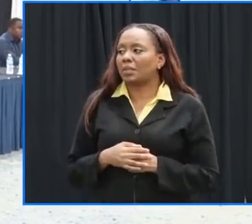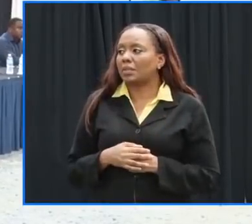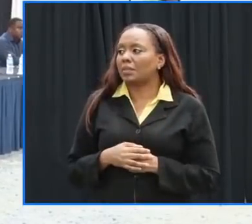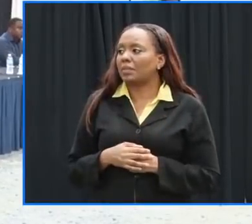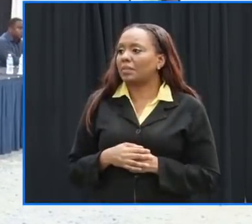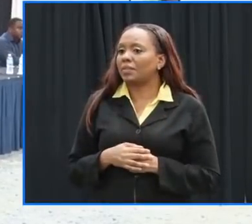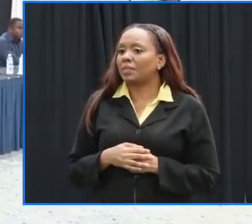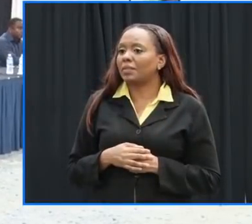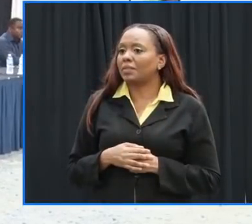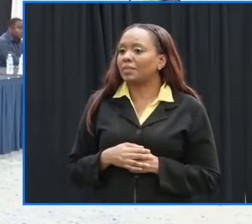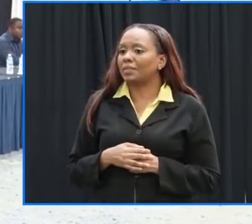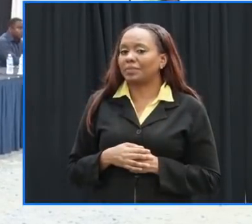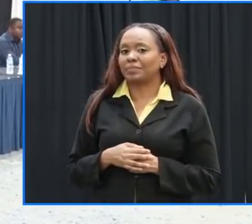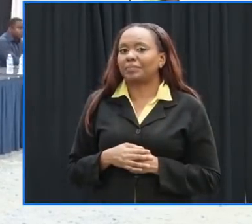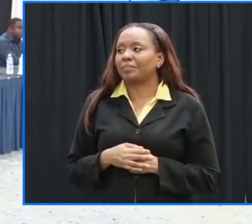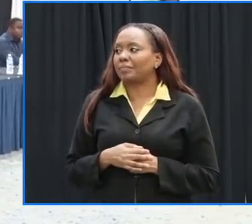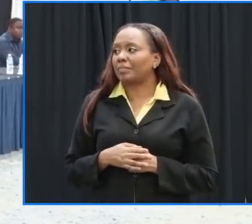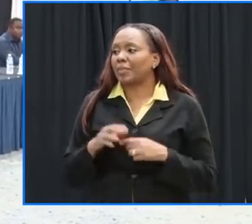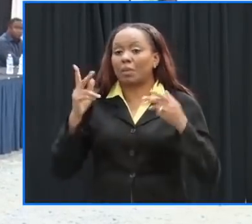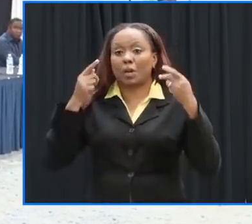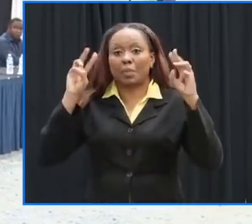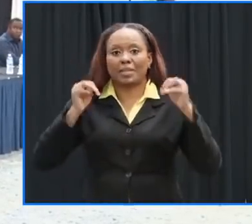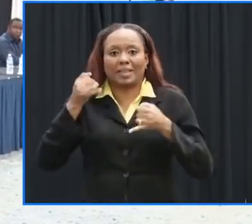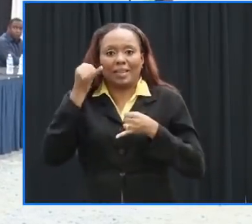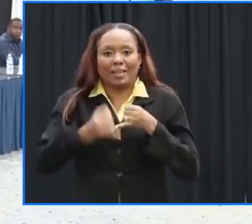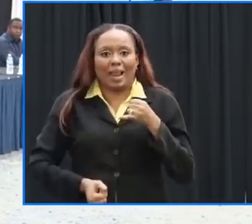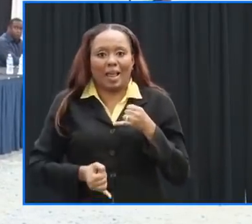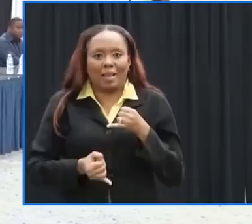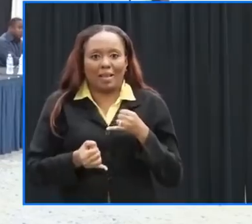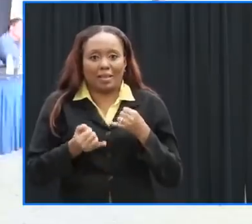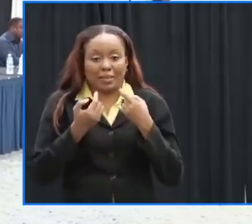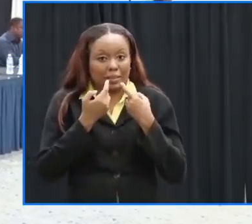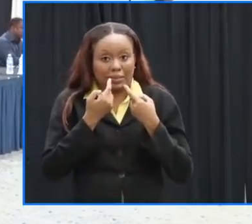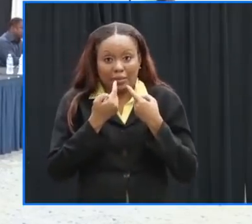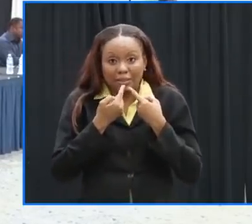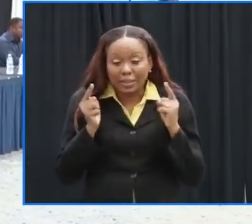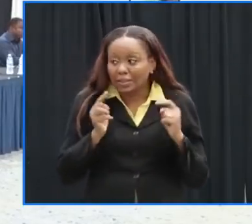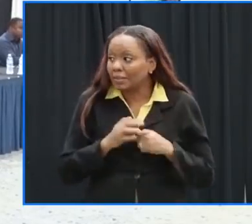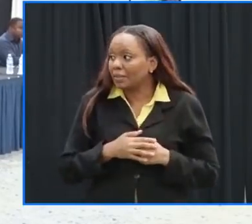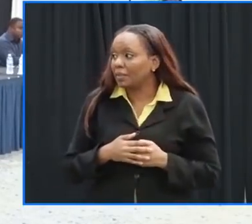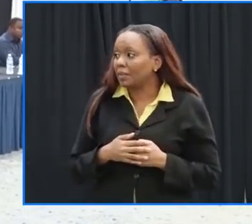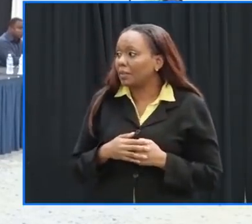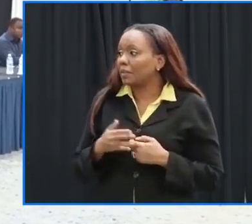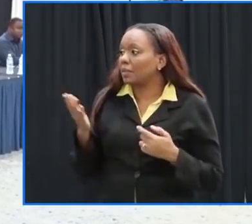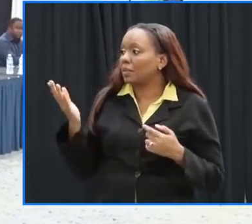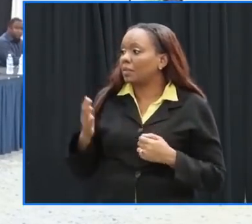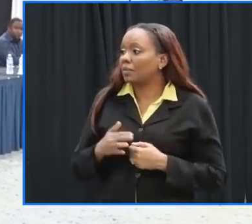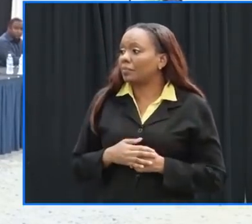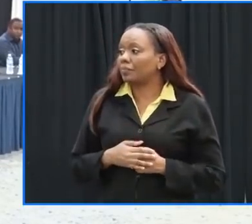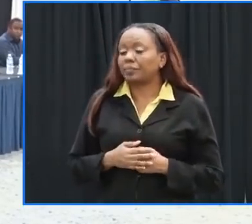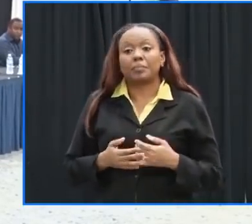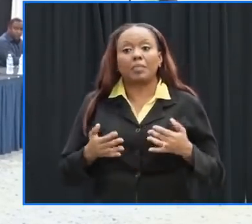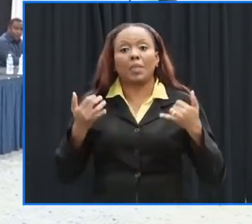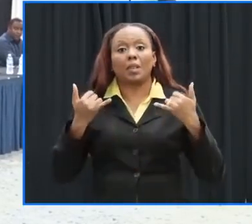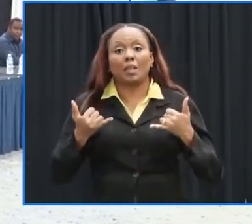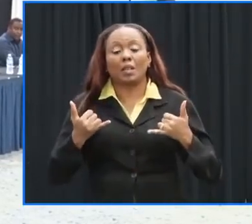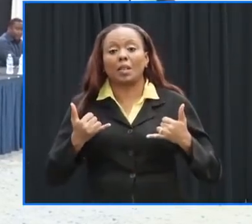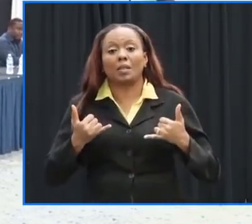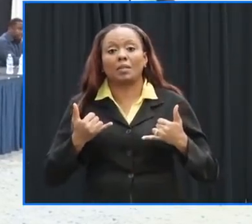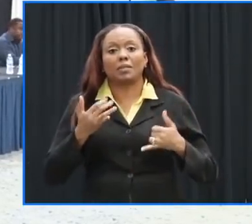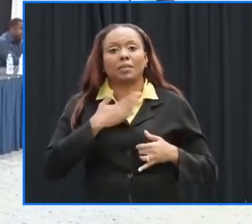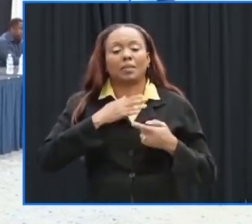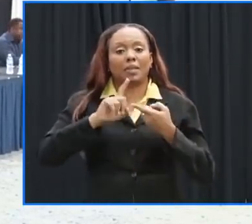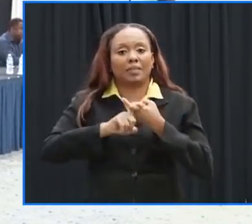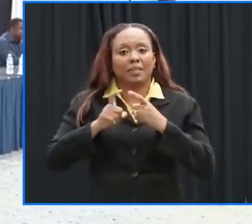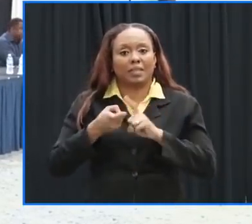no prime minister i will hand back over to you if there are no further questions no thank you at this stage my dear